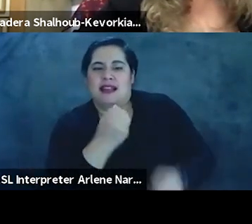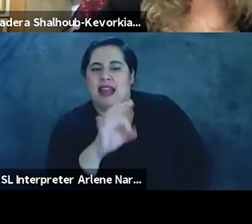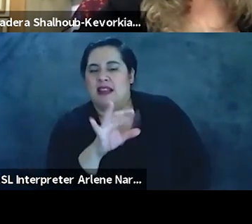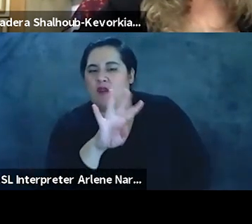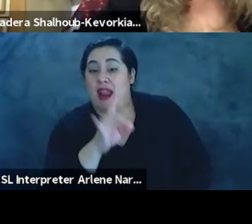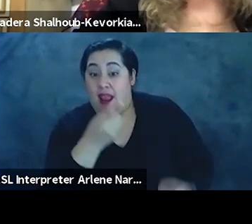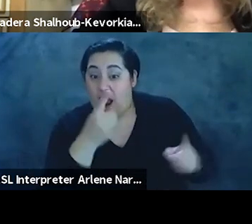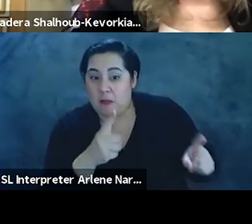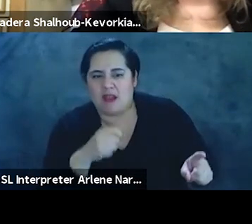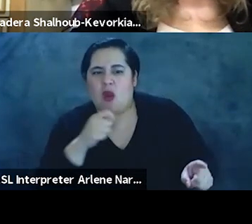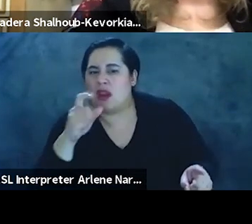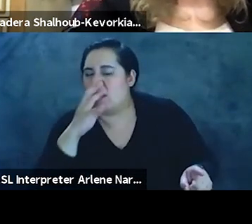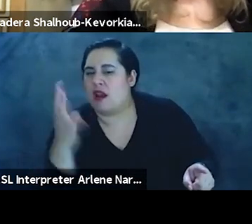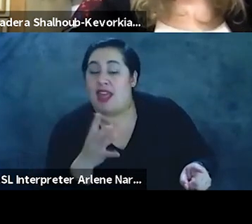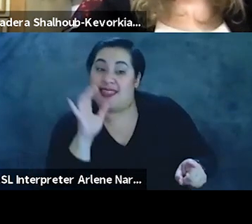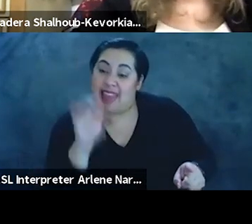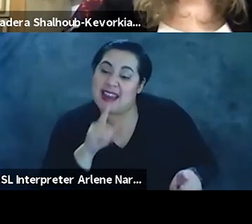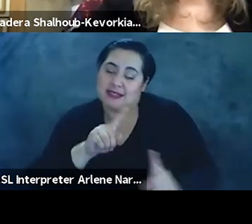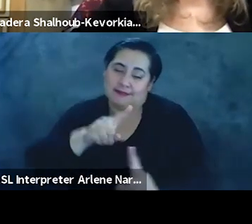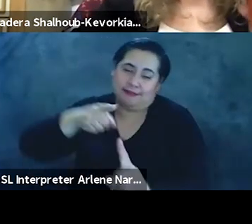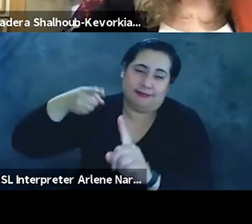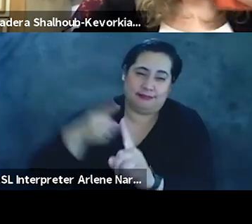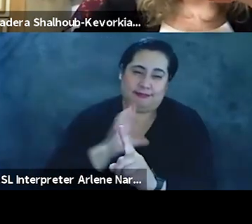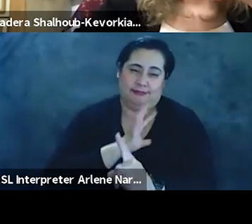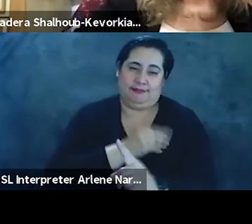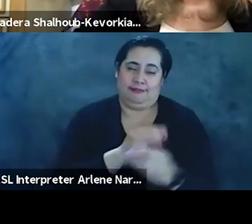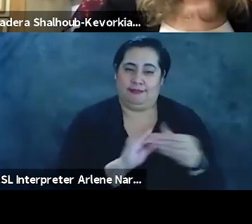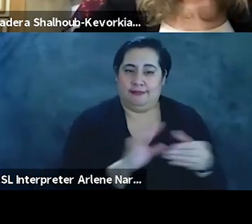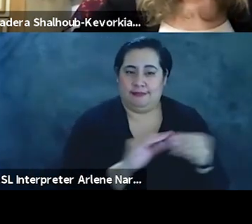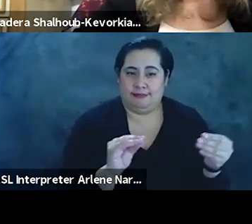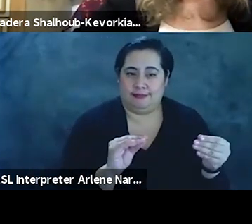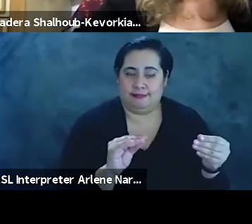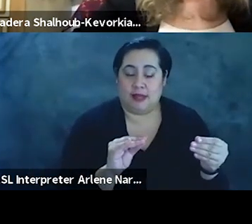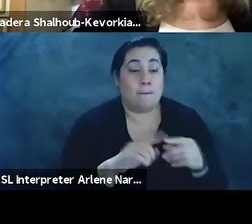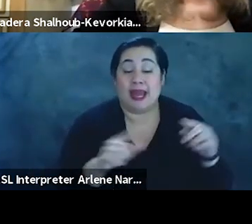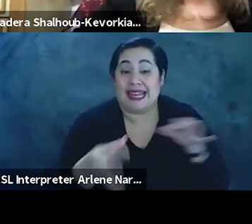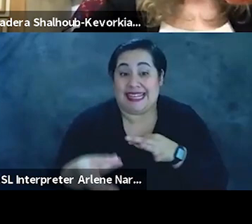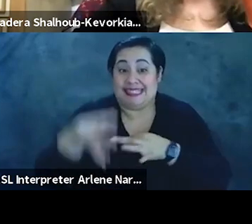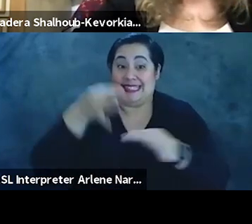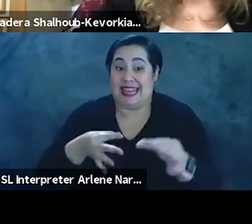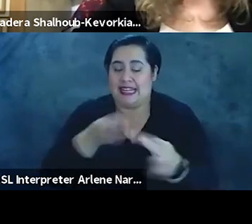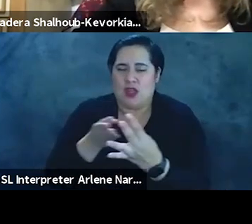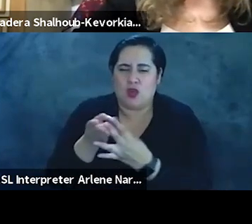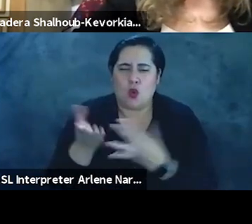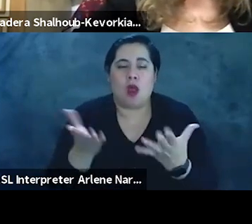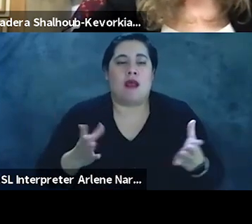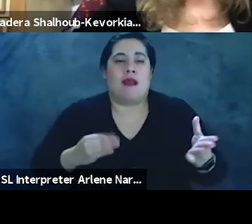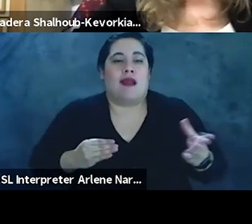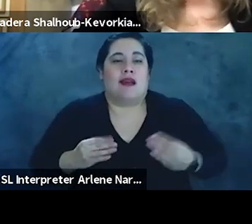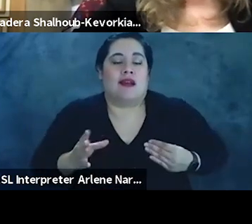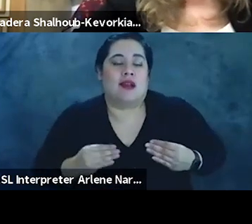that is of the fundamental ground of the Palestinian narrative. Instead, it operates through the embrace increasingly